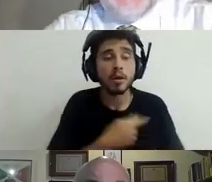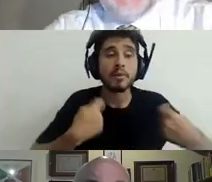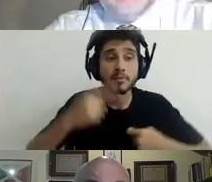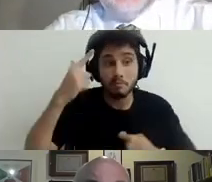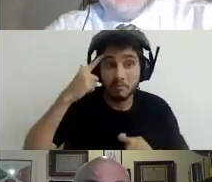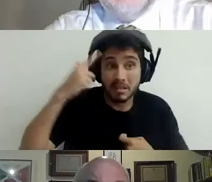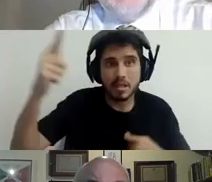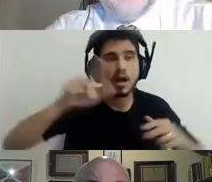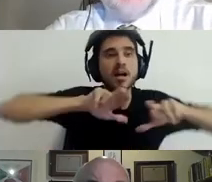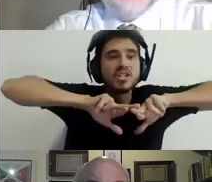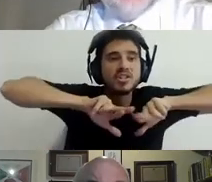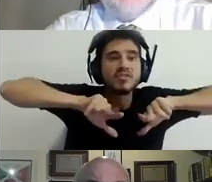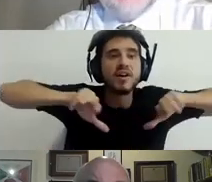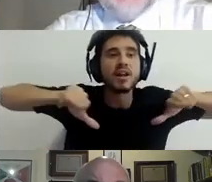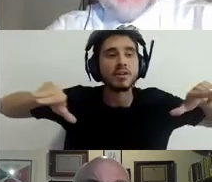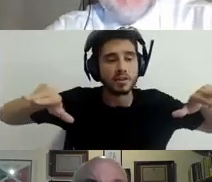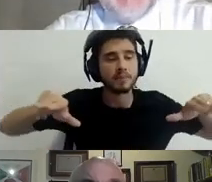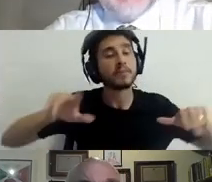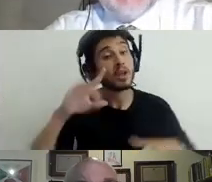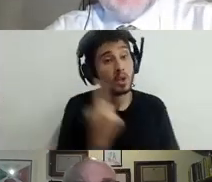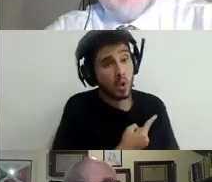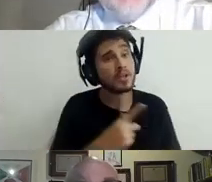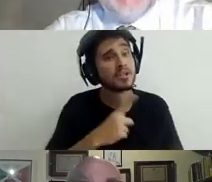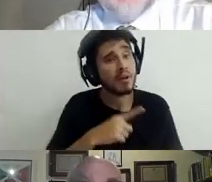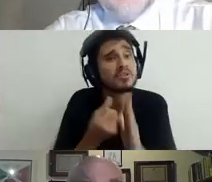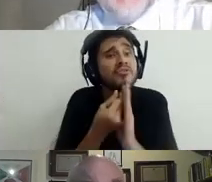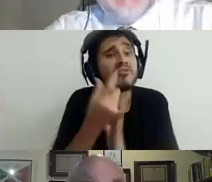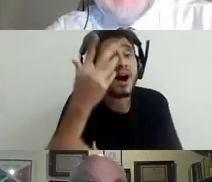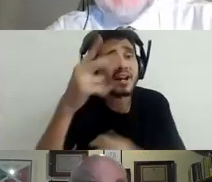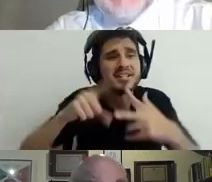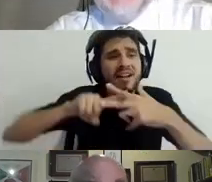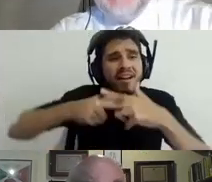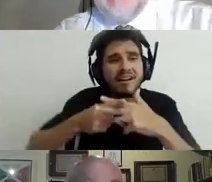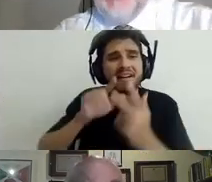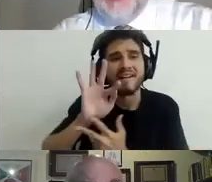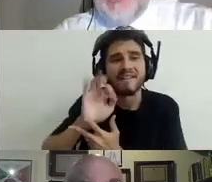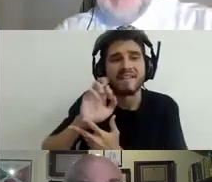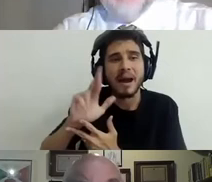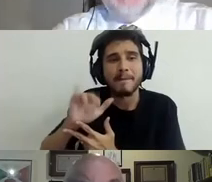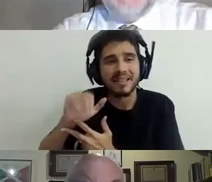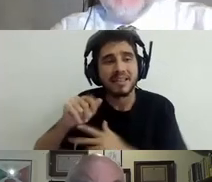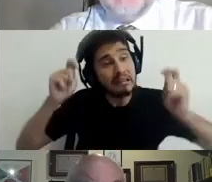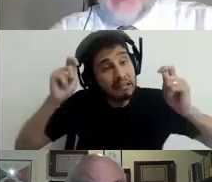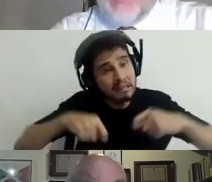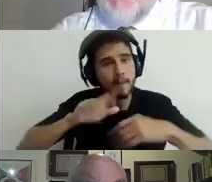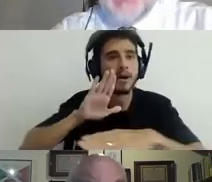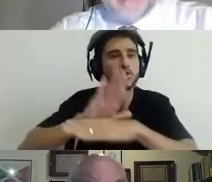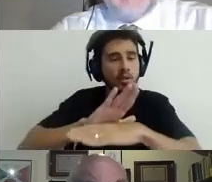that learning analytics, learning management systems, etc. So we have to redesign the teaching and learning